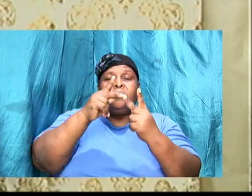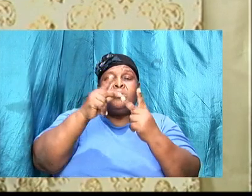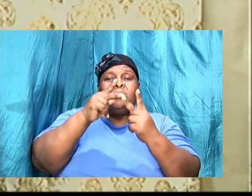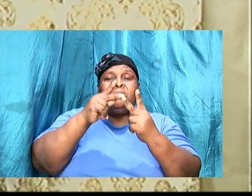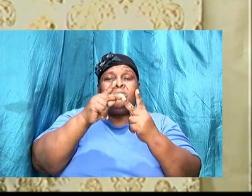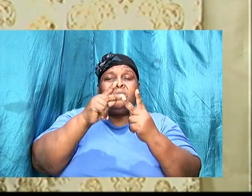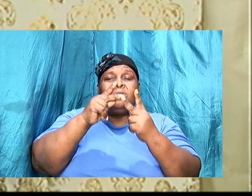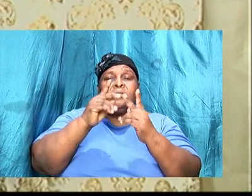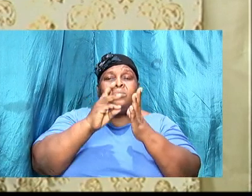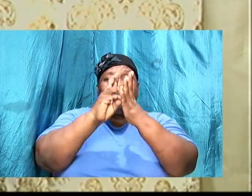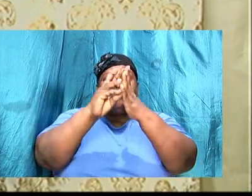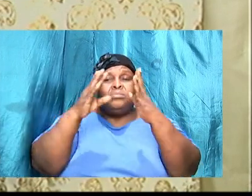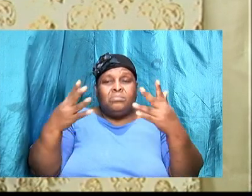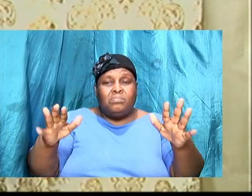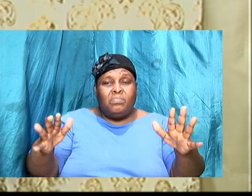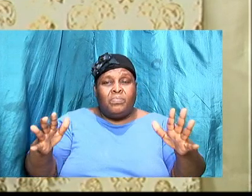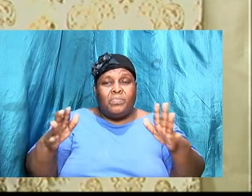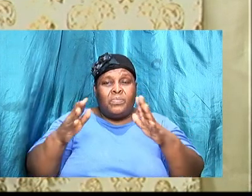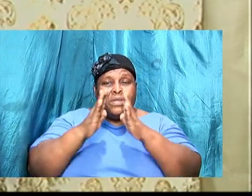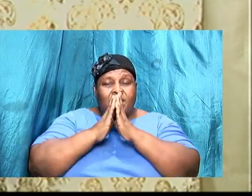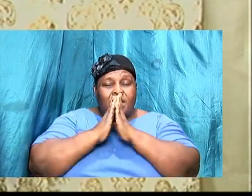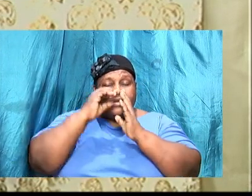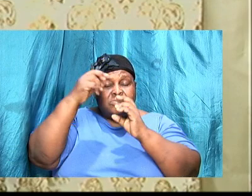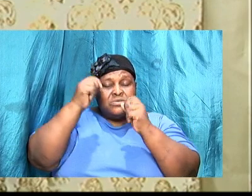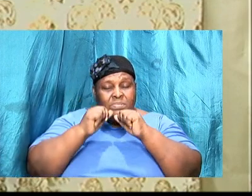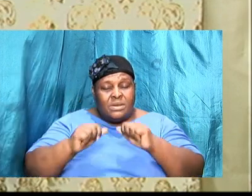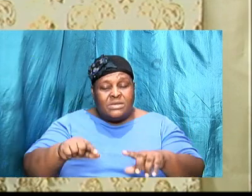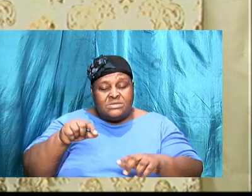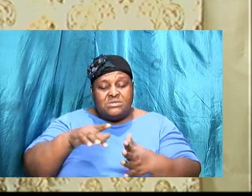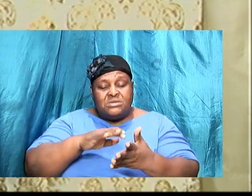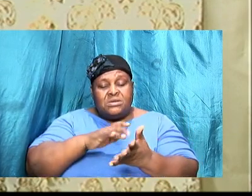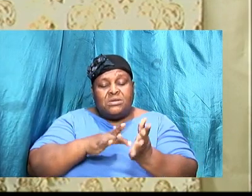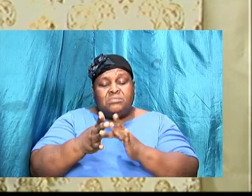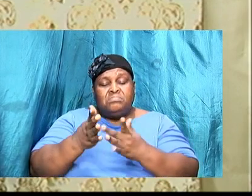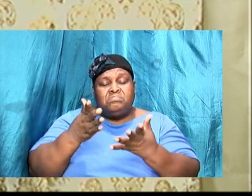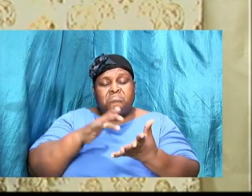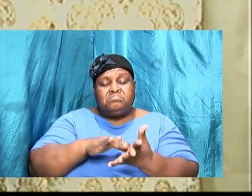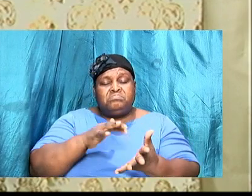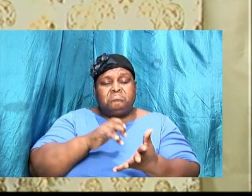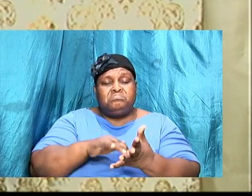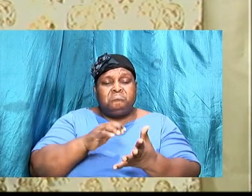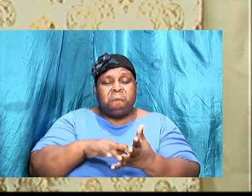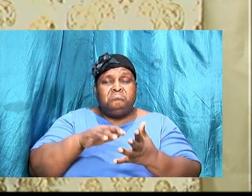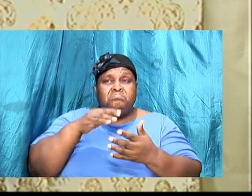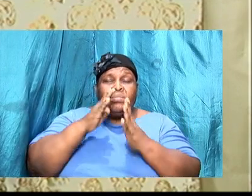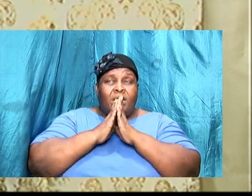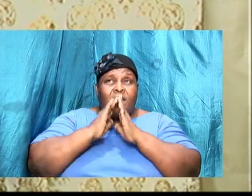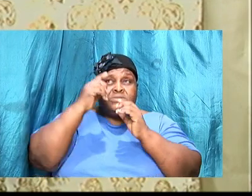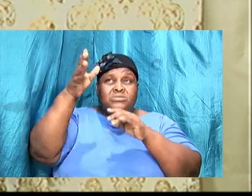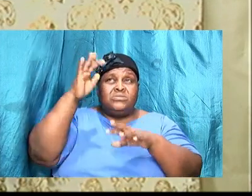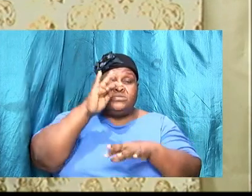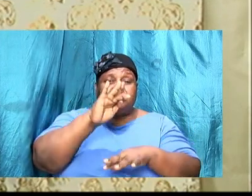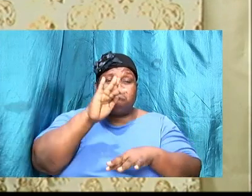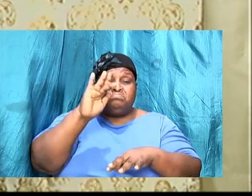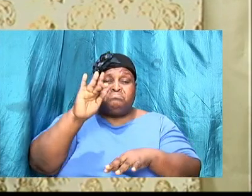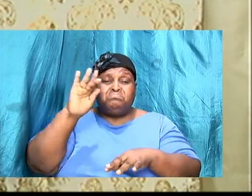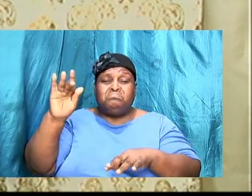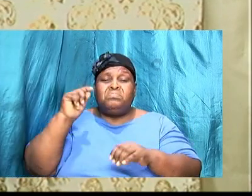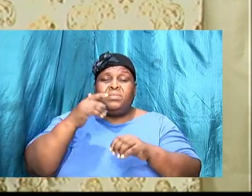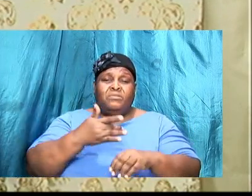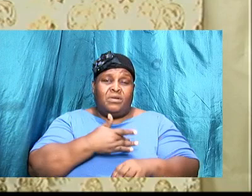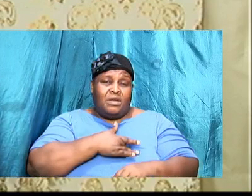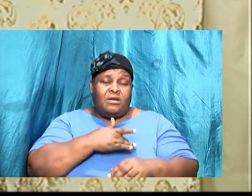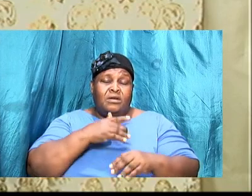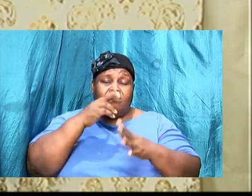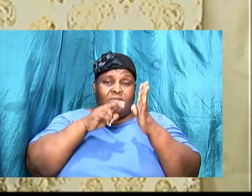will be done. We ask you to bless this Bible study tonight. We ask you to touch every heart. We ask you, God, to just reveal your will to us,